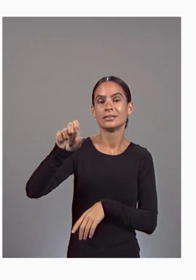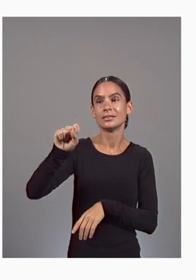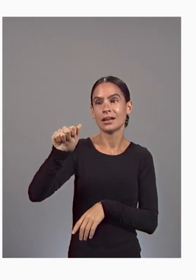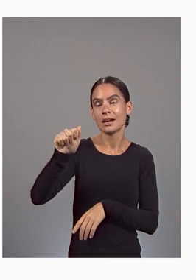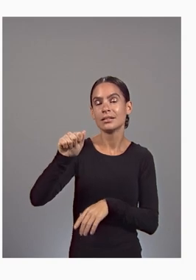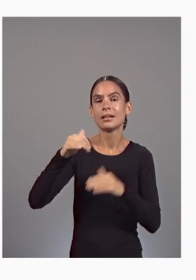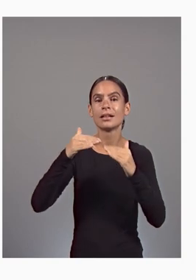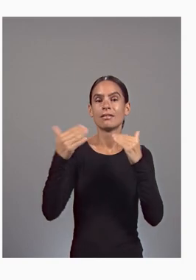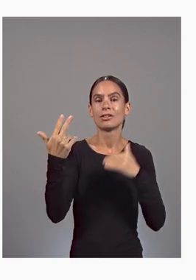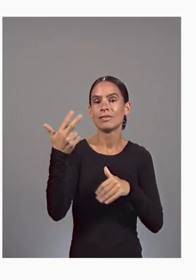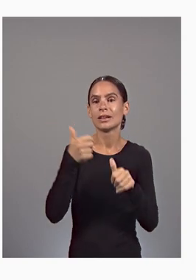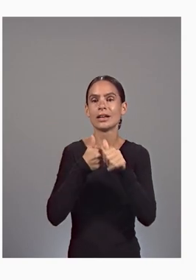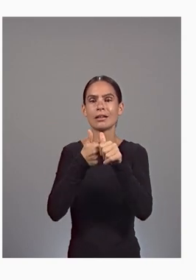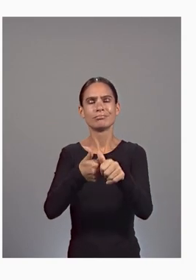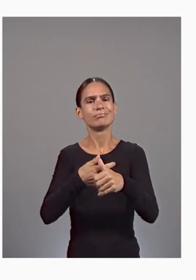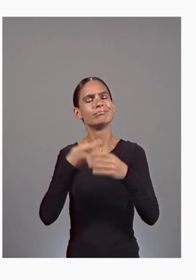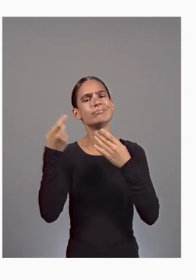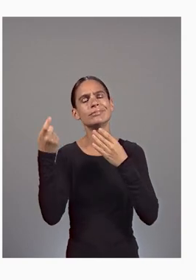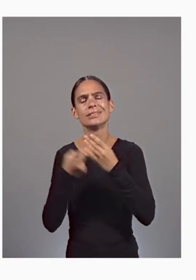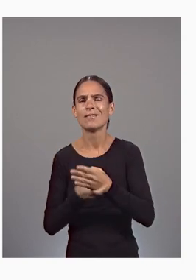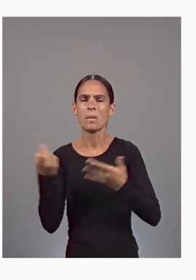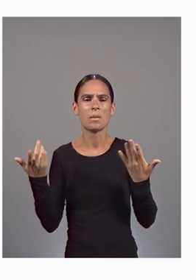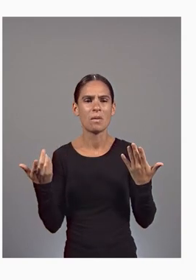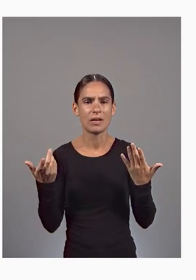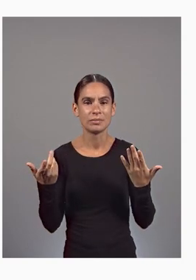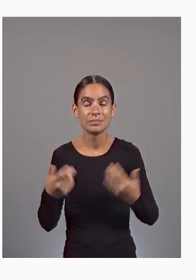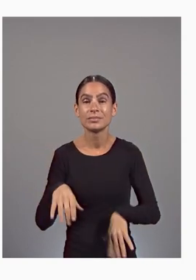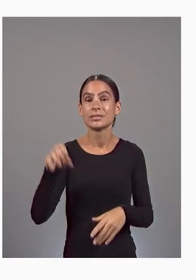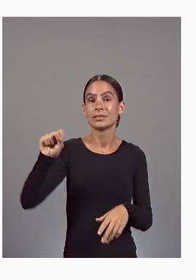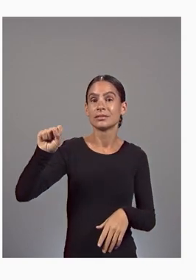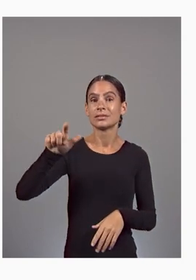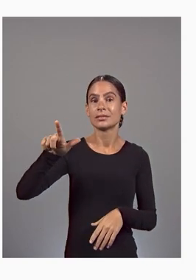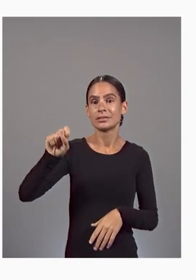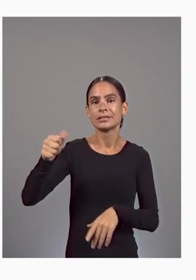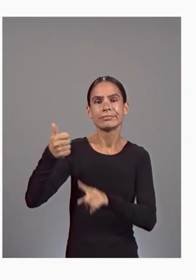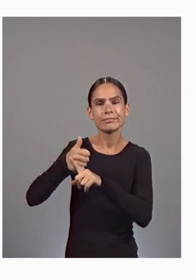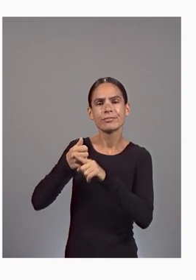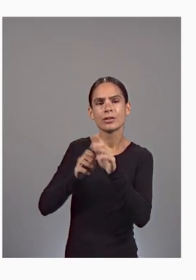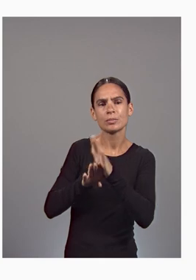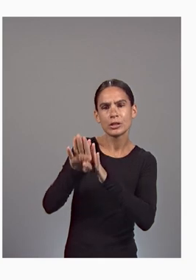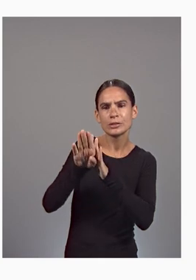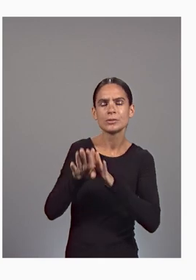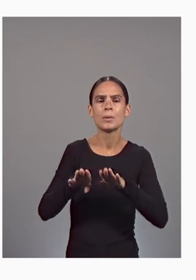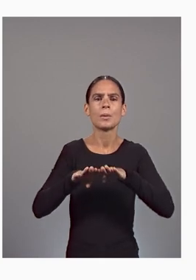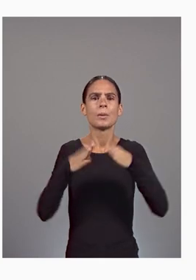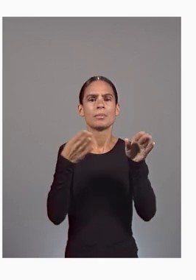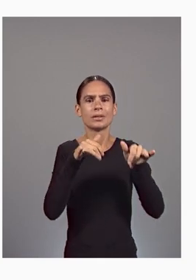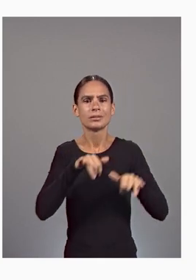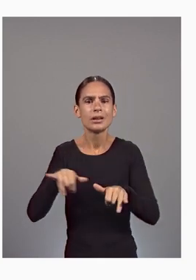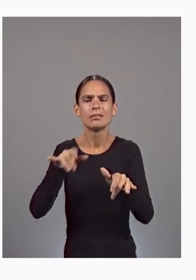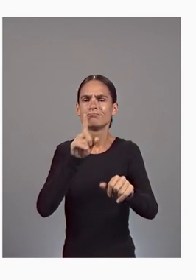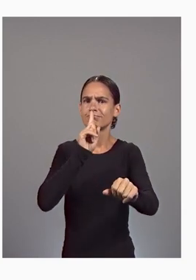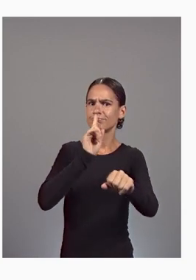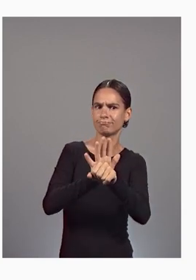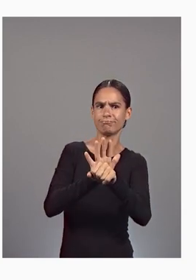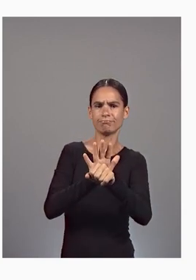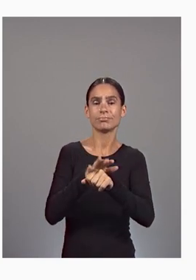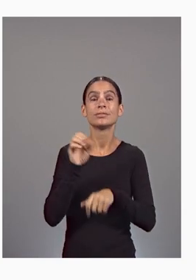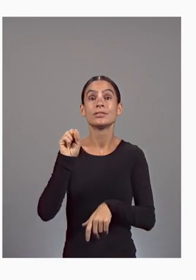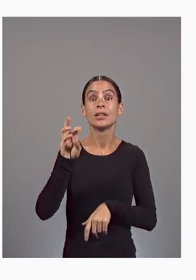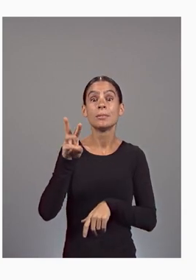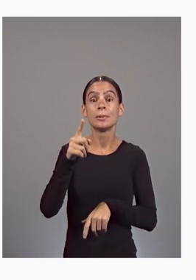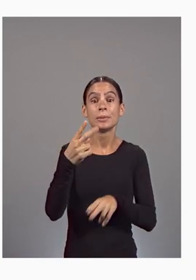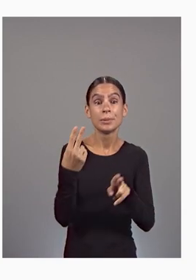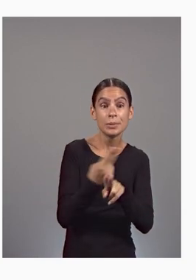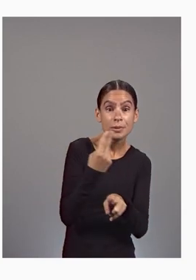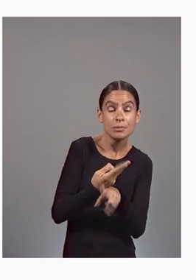by default. Salsa is an emerging open standard to ensure that the software you use or your